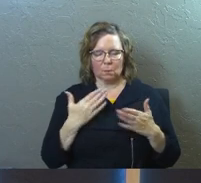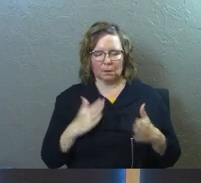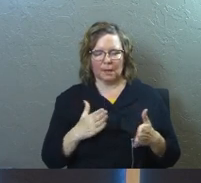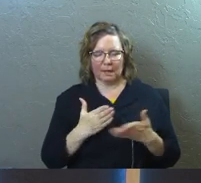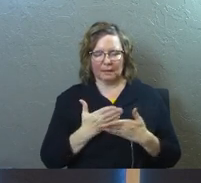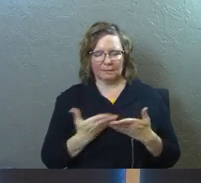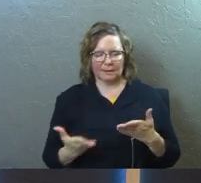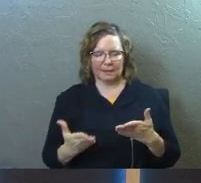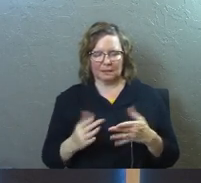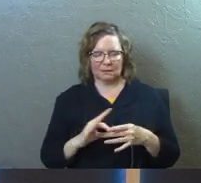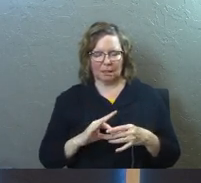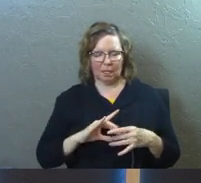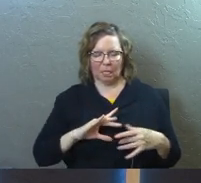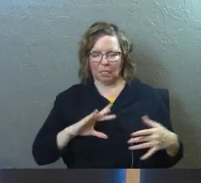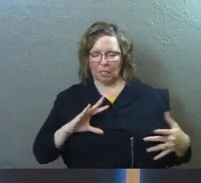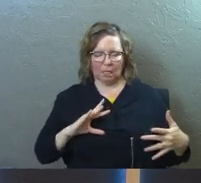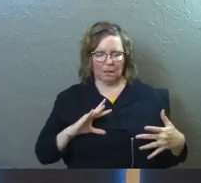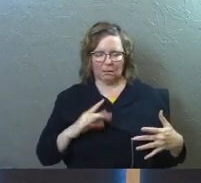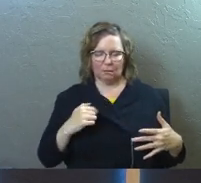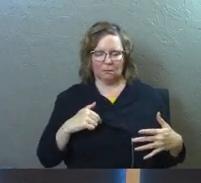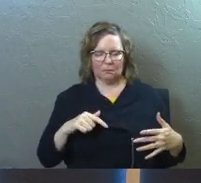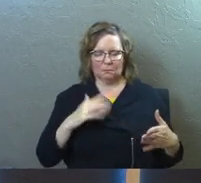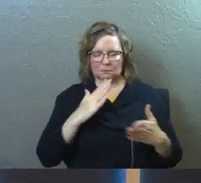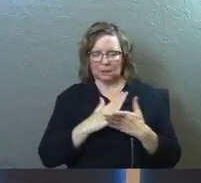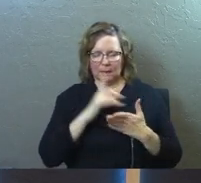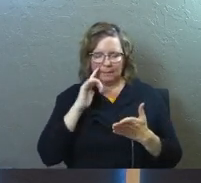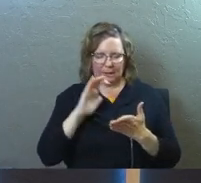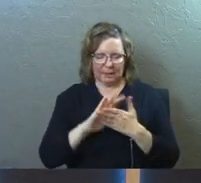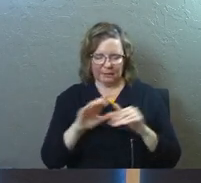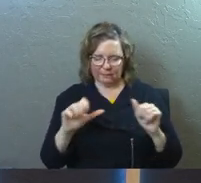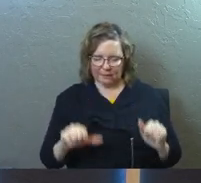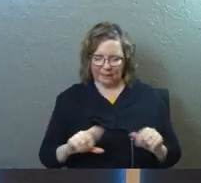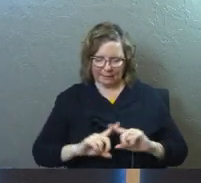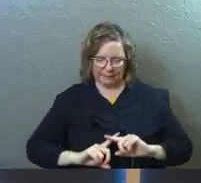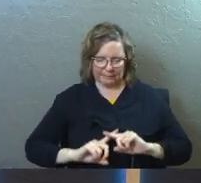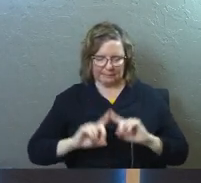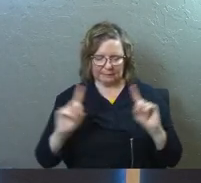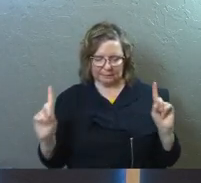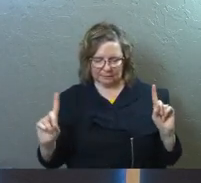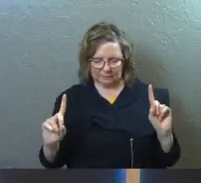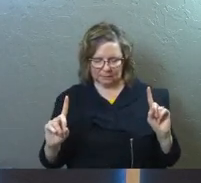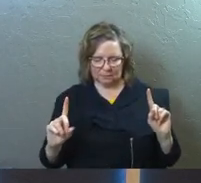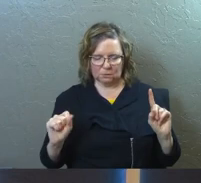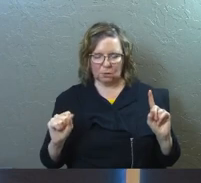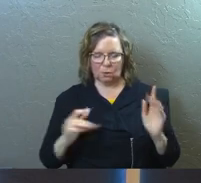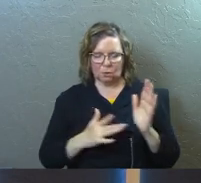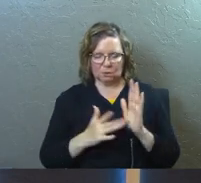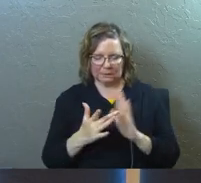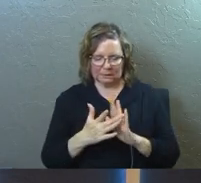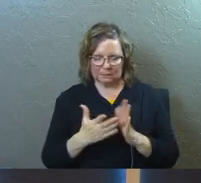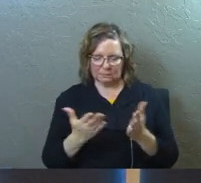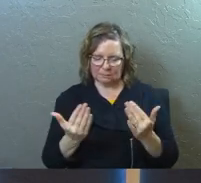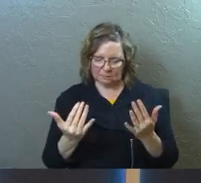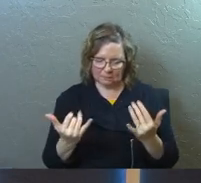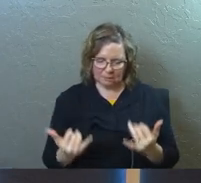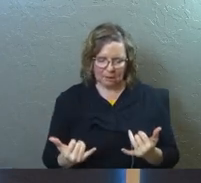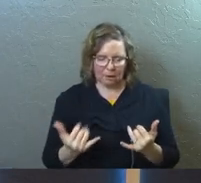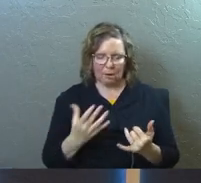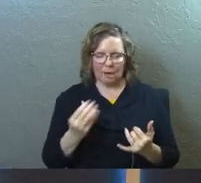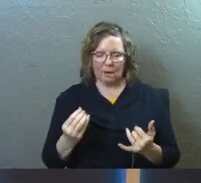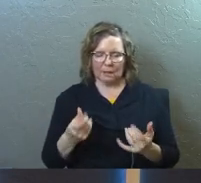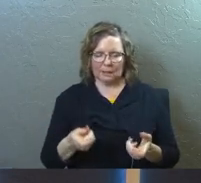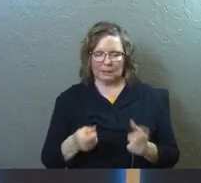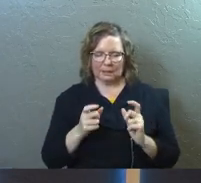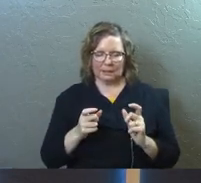things slide for so long. And we've stopped believing it can be different. And so, Jesus, would you come right now, Lord, and